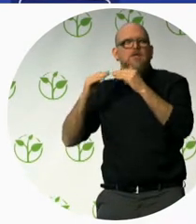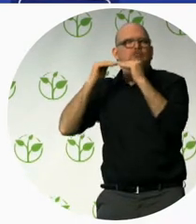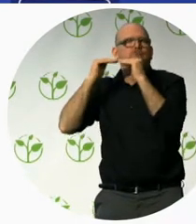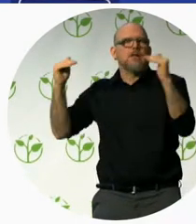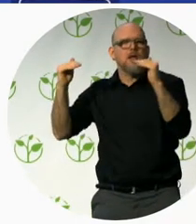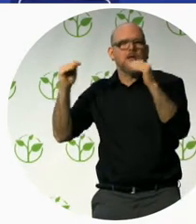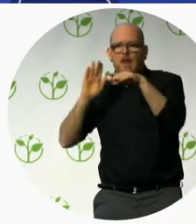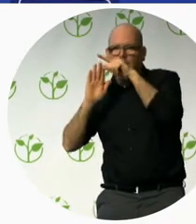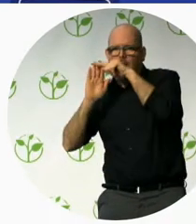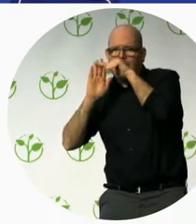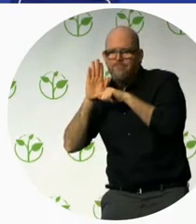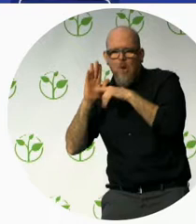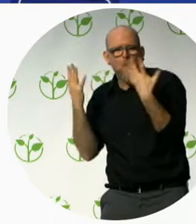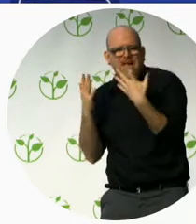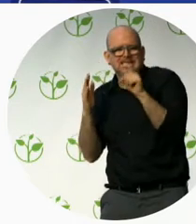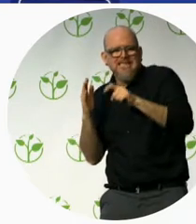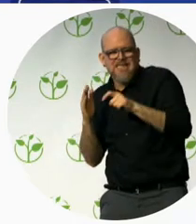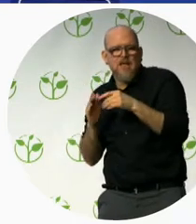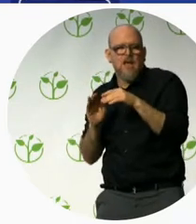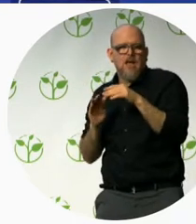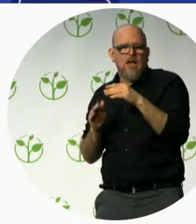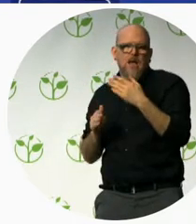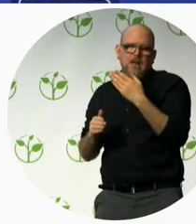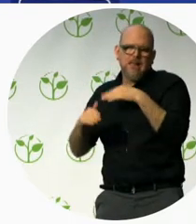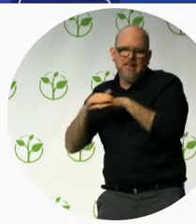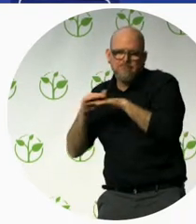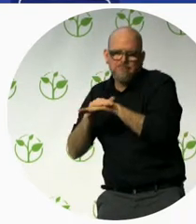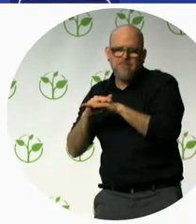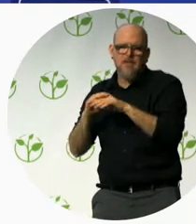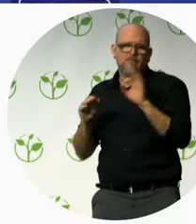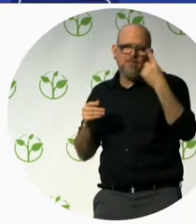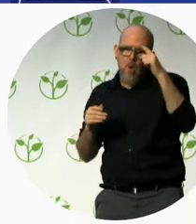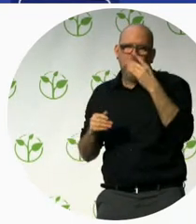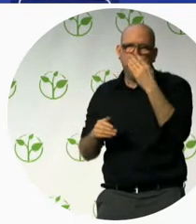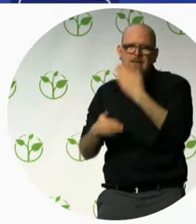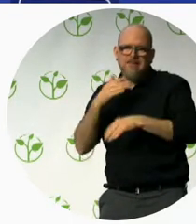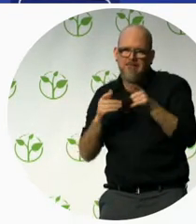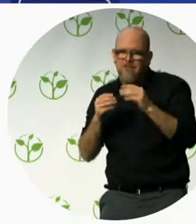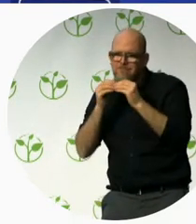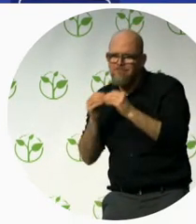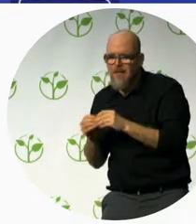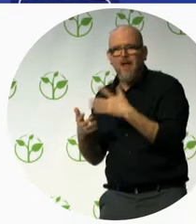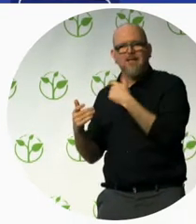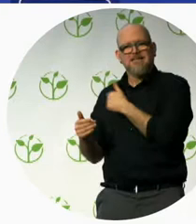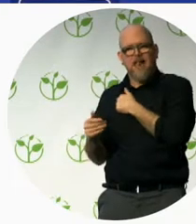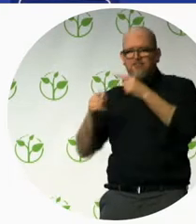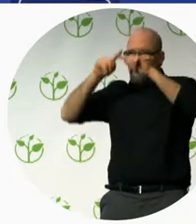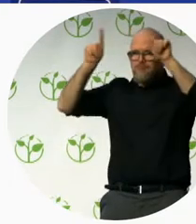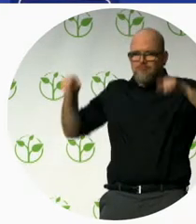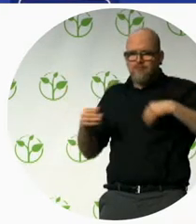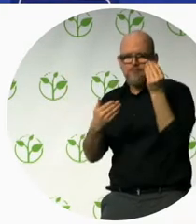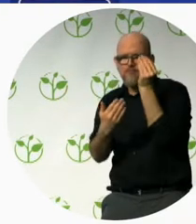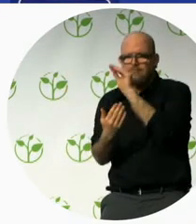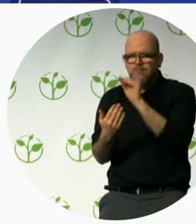Thank you. We have our own standard in Scandic hotel. It is 135 points and 90 points is mandatory